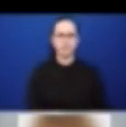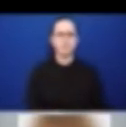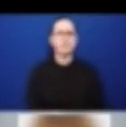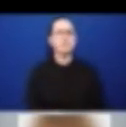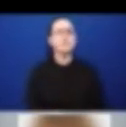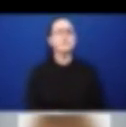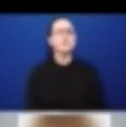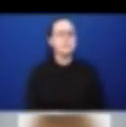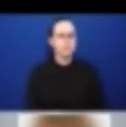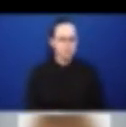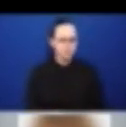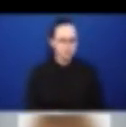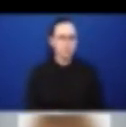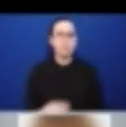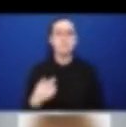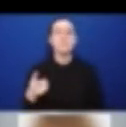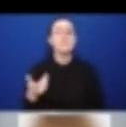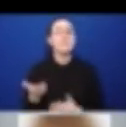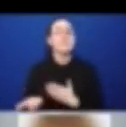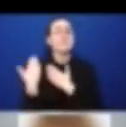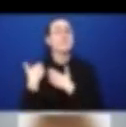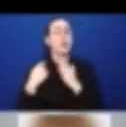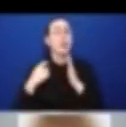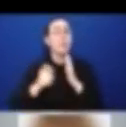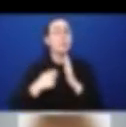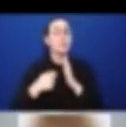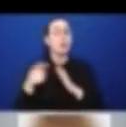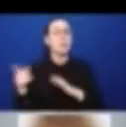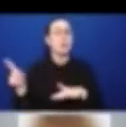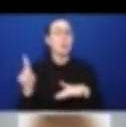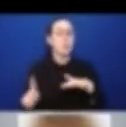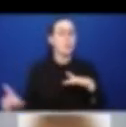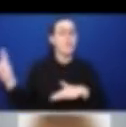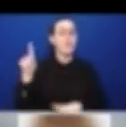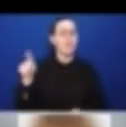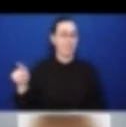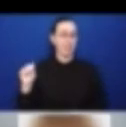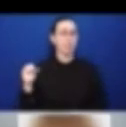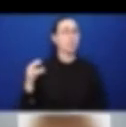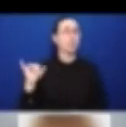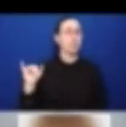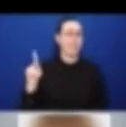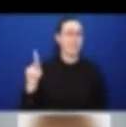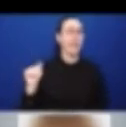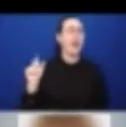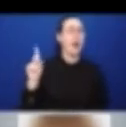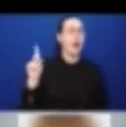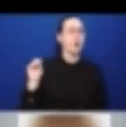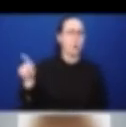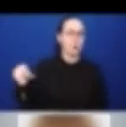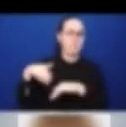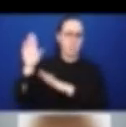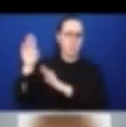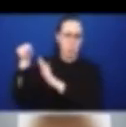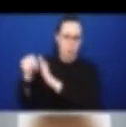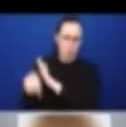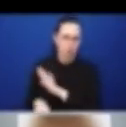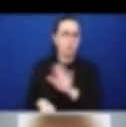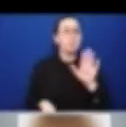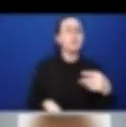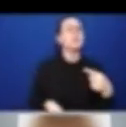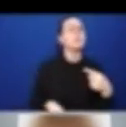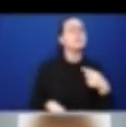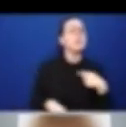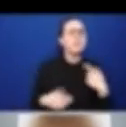our methodology, but what we wanted to do is to look at using this unique approach to examine